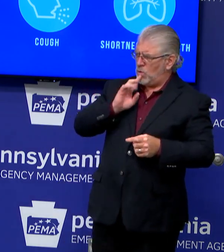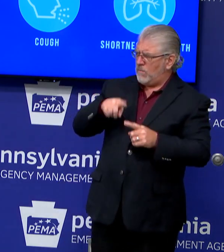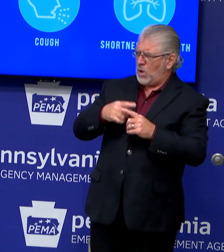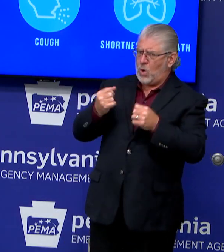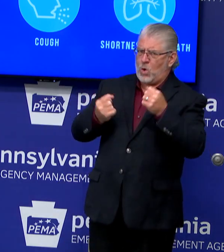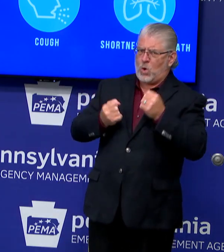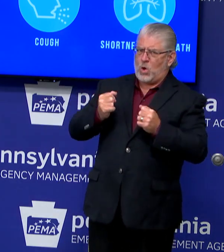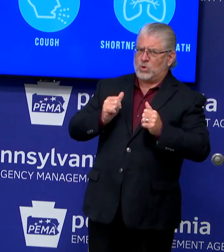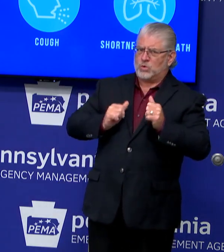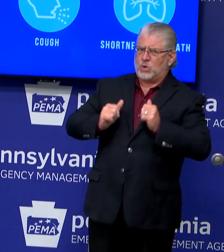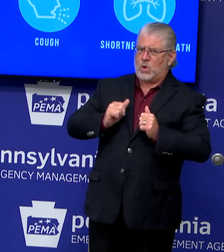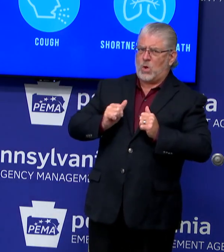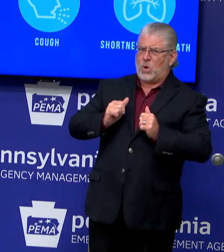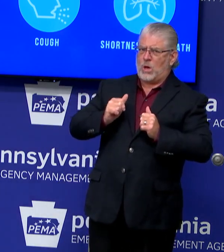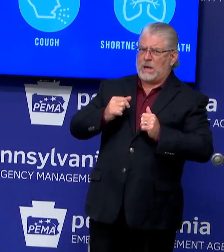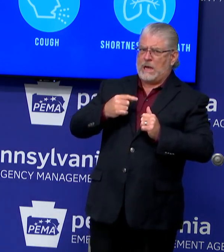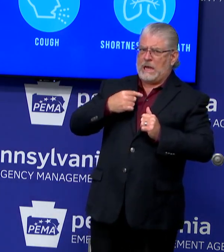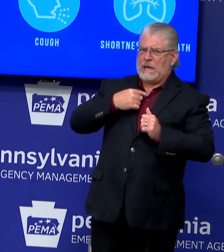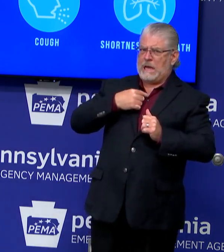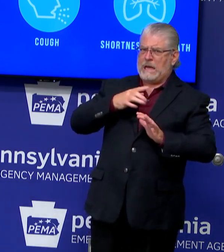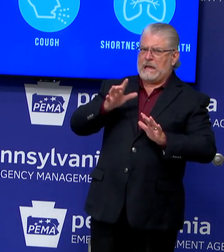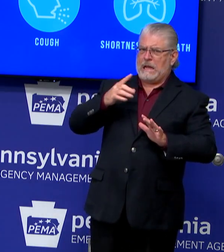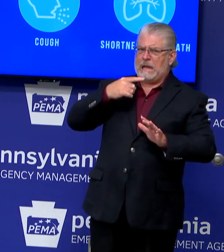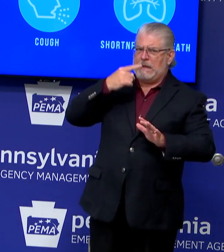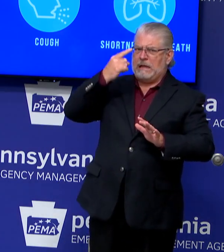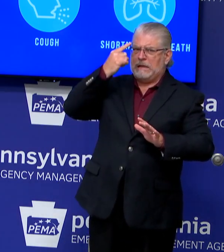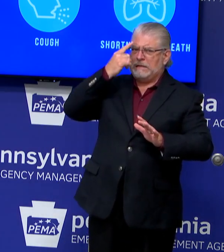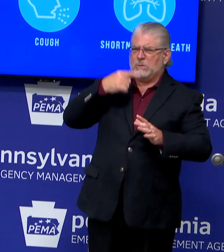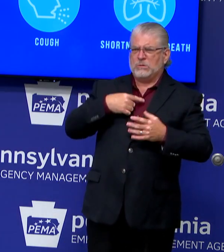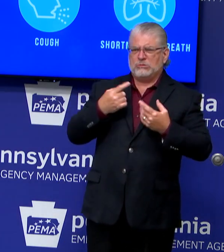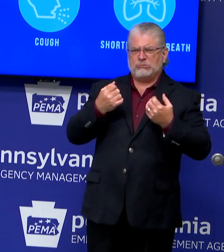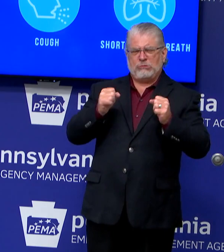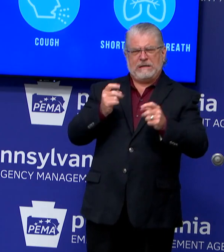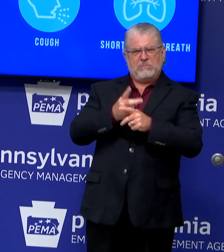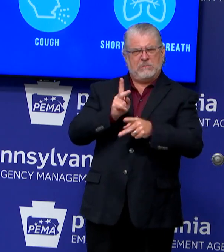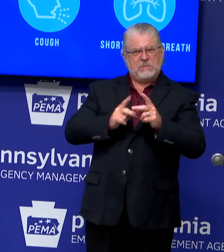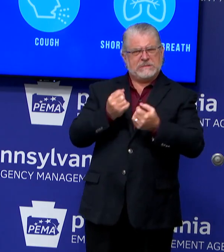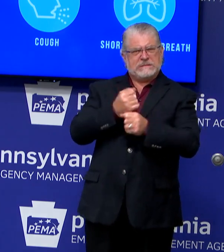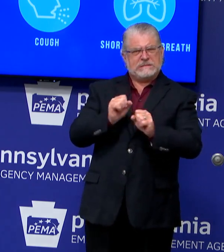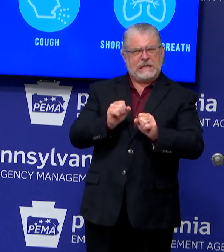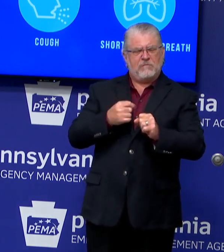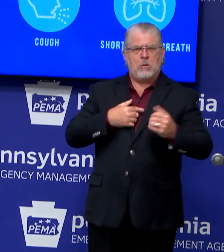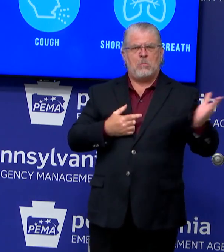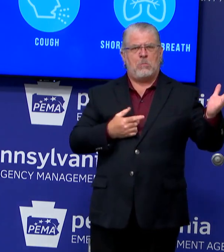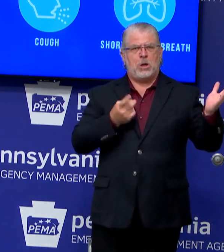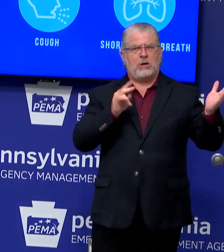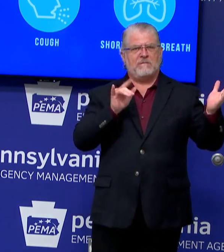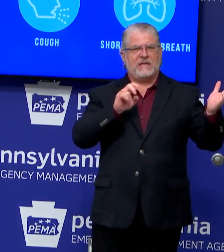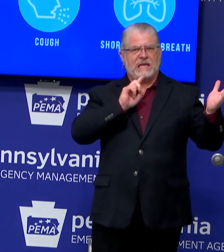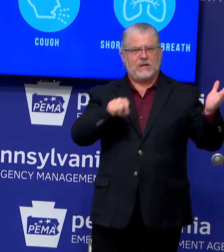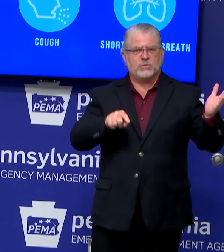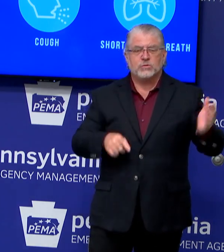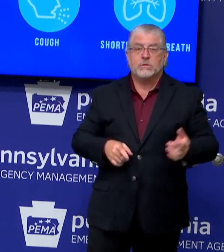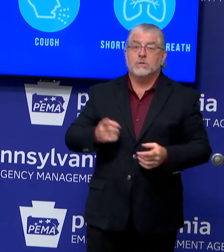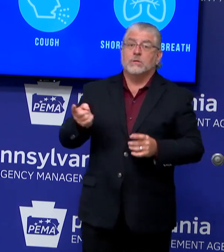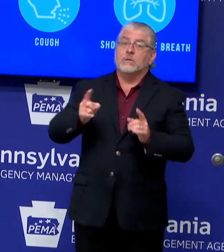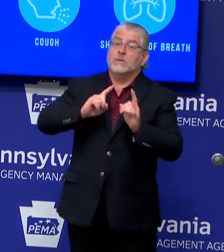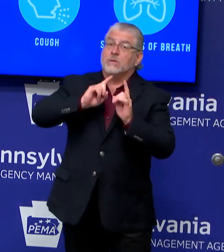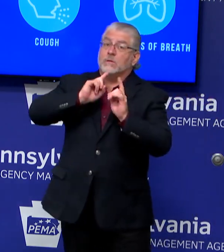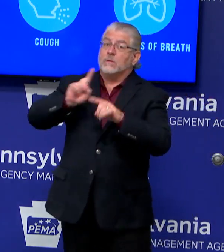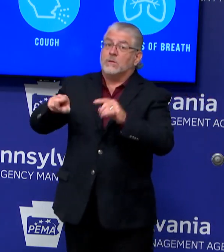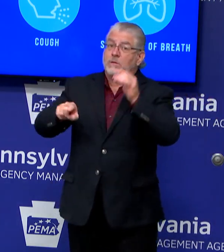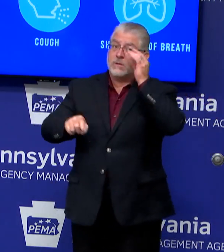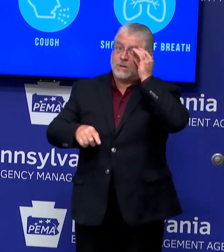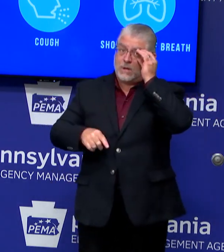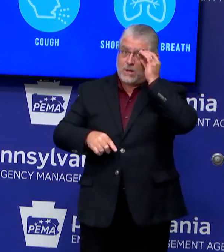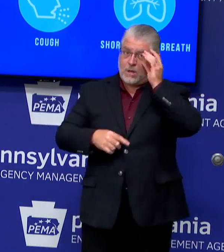safe, so I think maybe you want to talk about that. Thank you, sir. So, you know, we are very concerned about mass gatherings. And